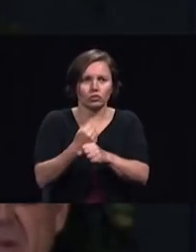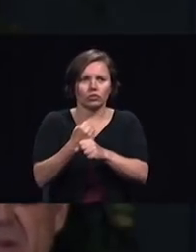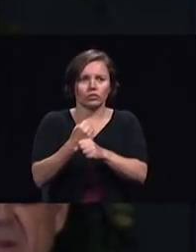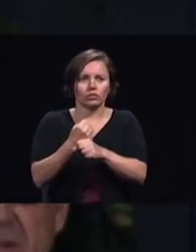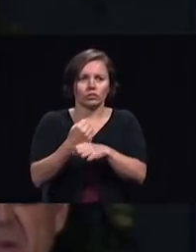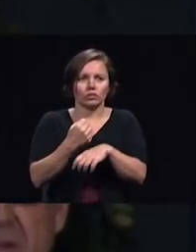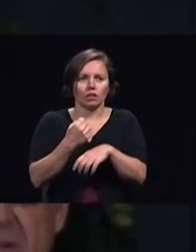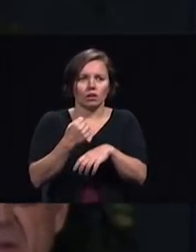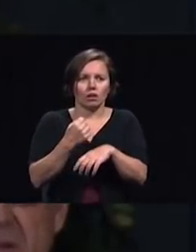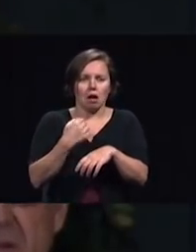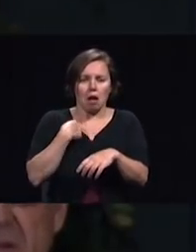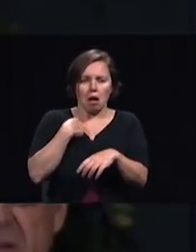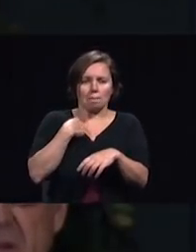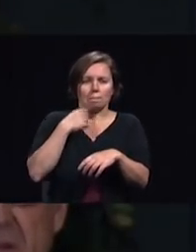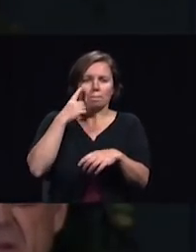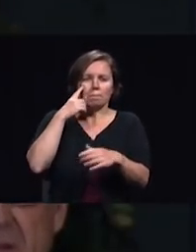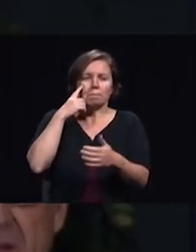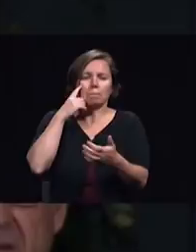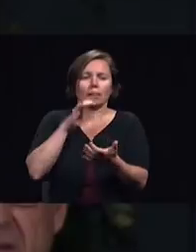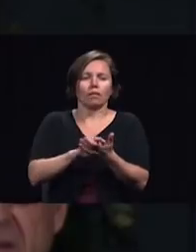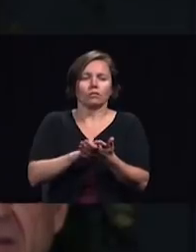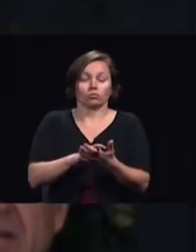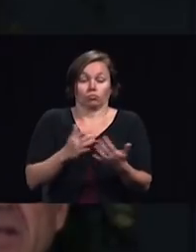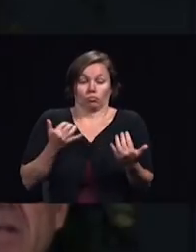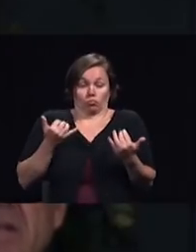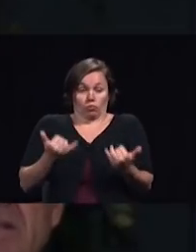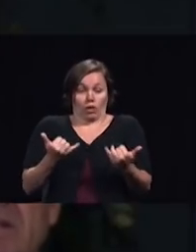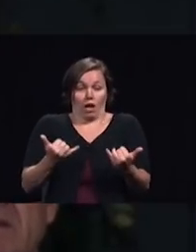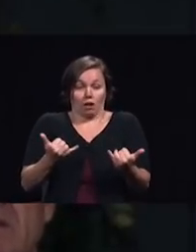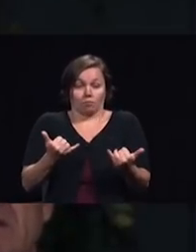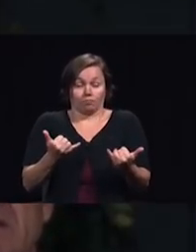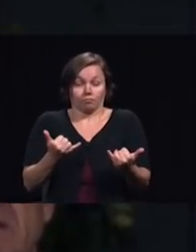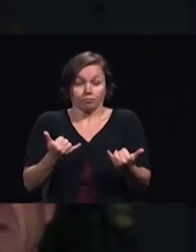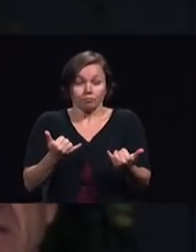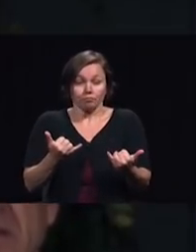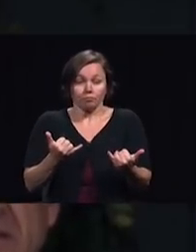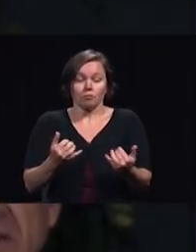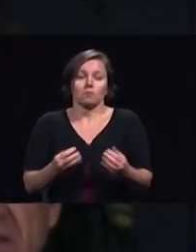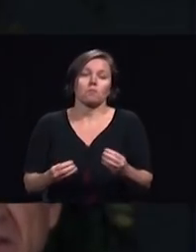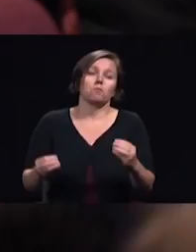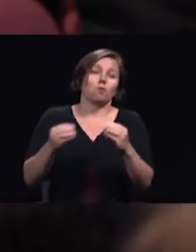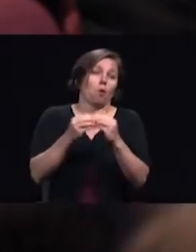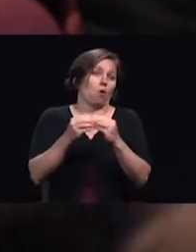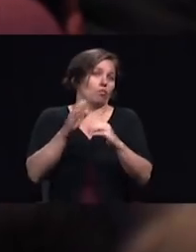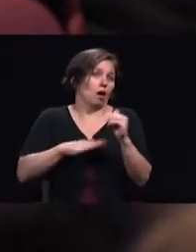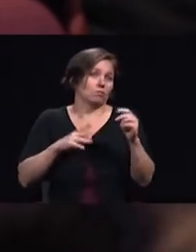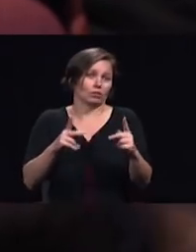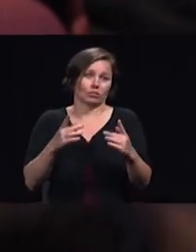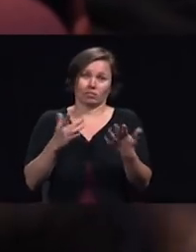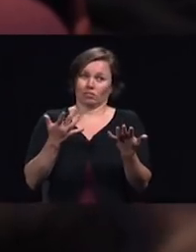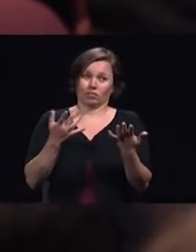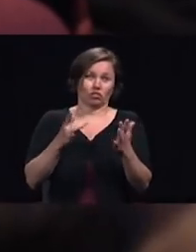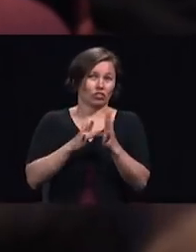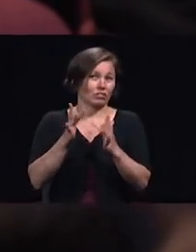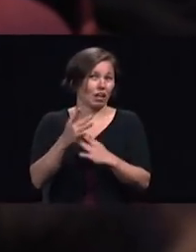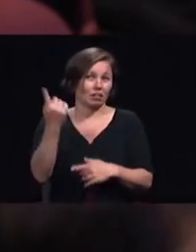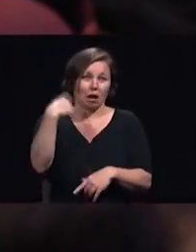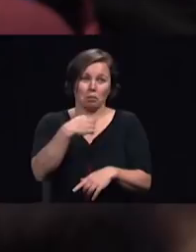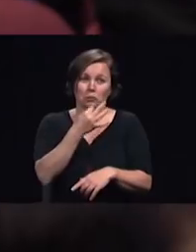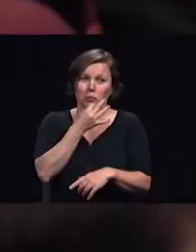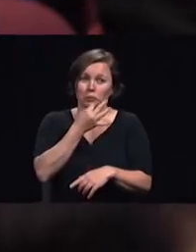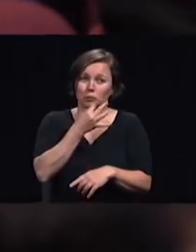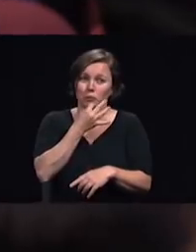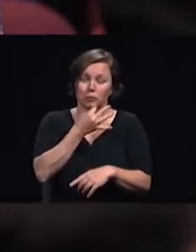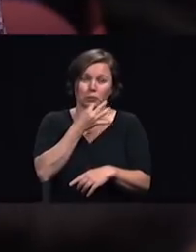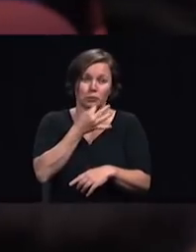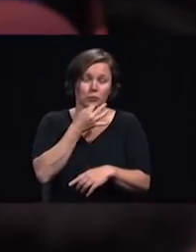believe even more today than ever before that Jesus is coming soon what a